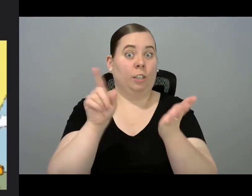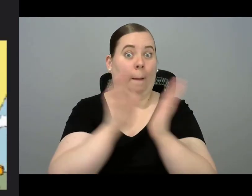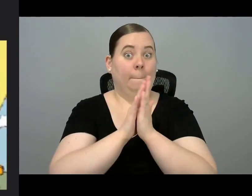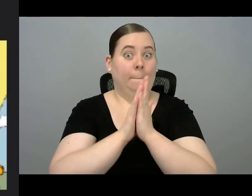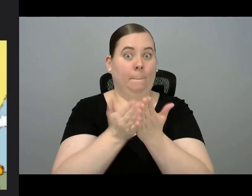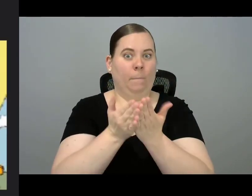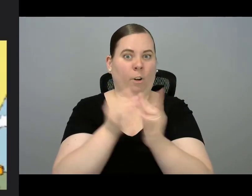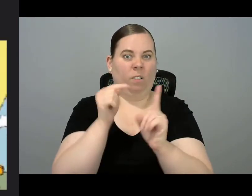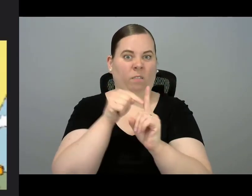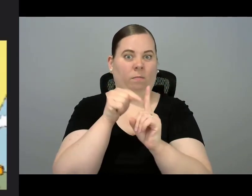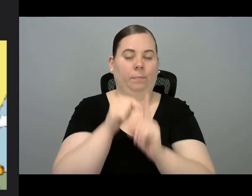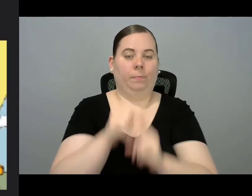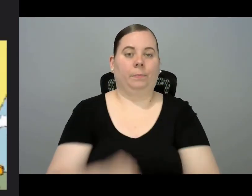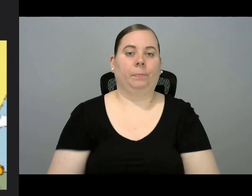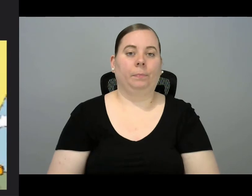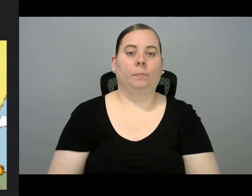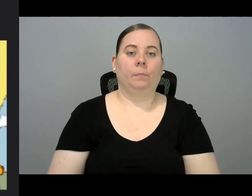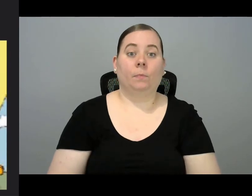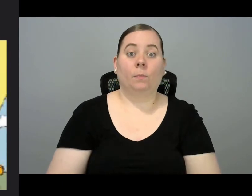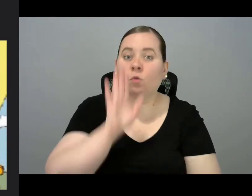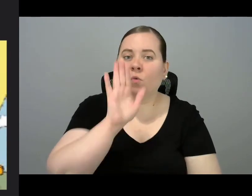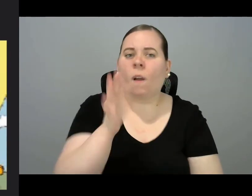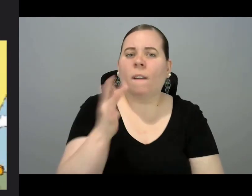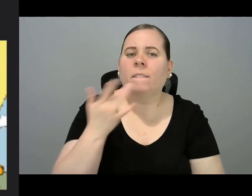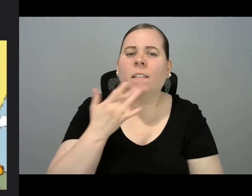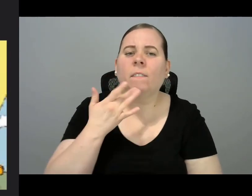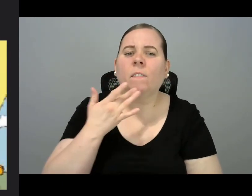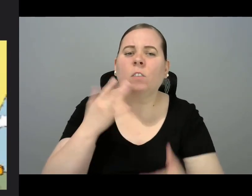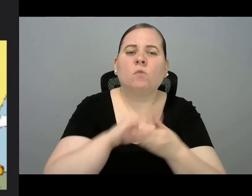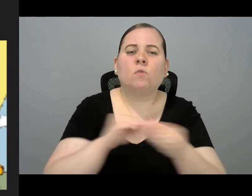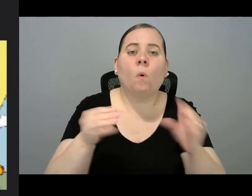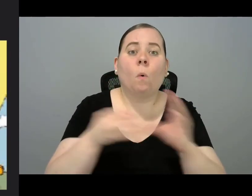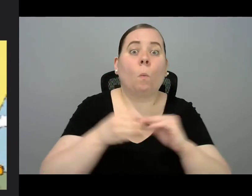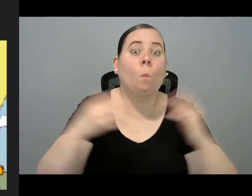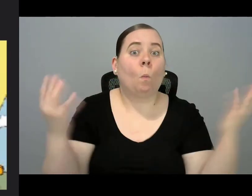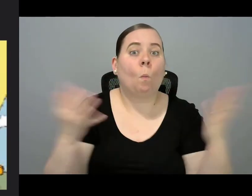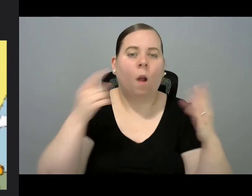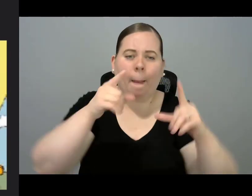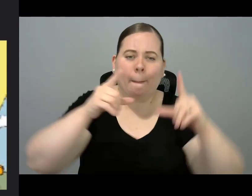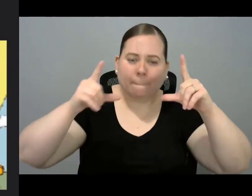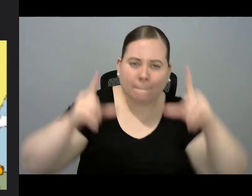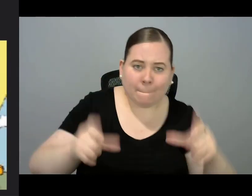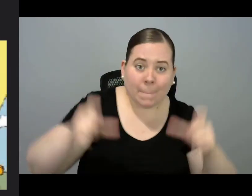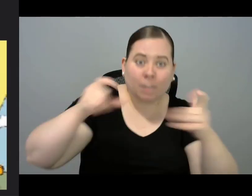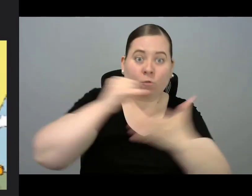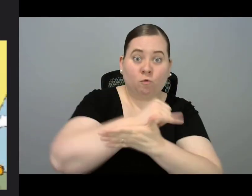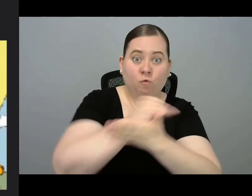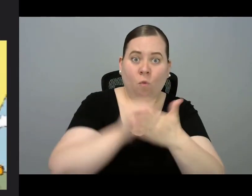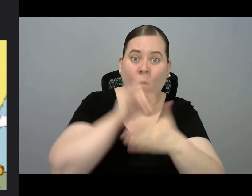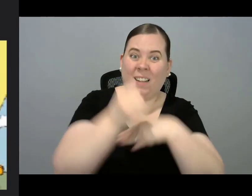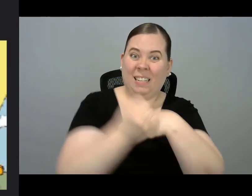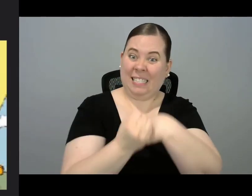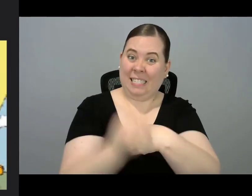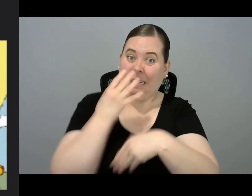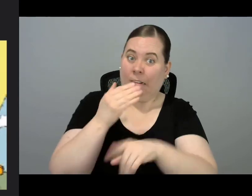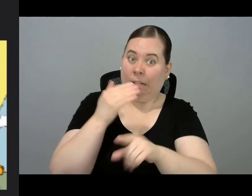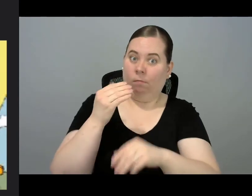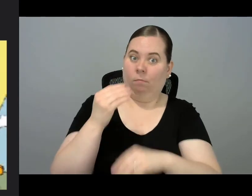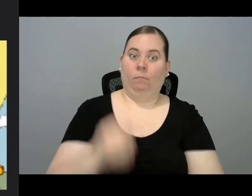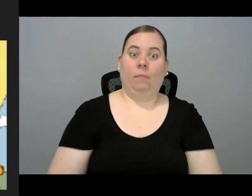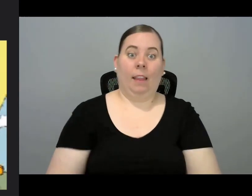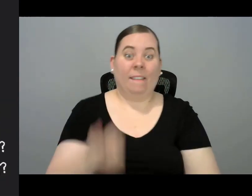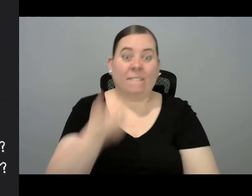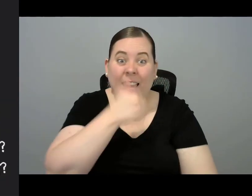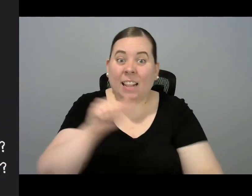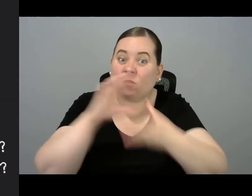and share pictures from your favorite part of the story or share a picture of any story that you are currently reading.